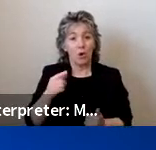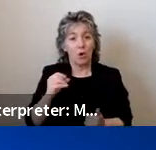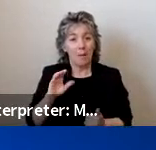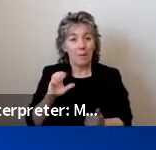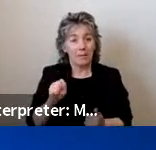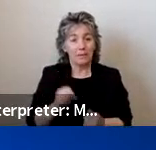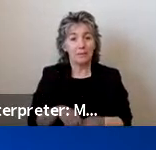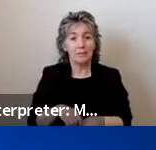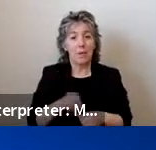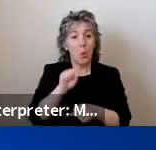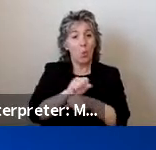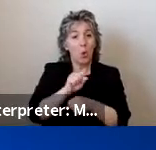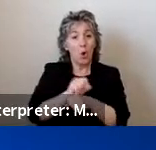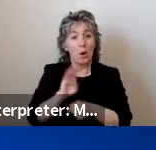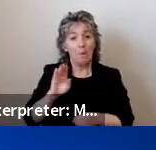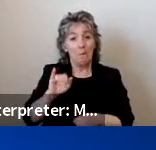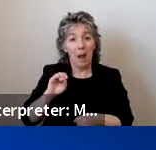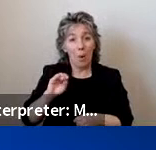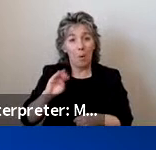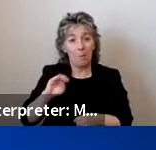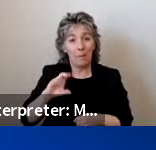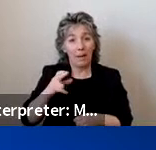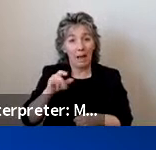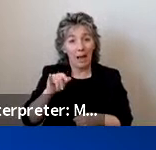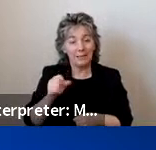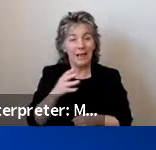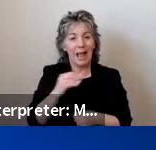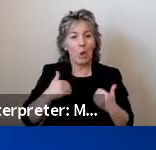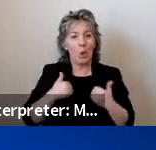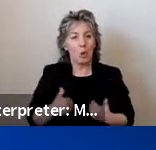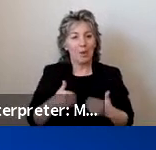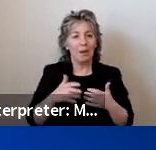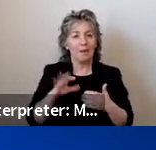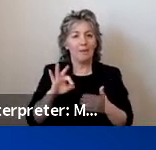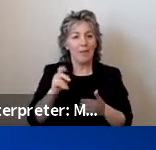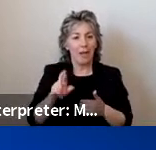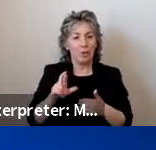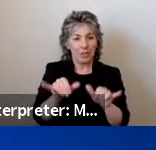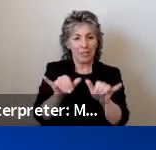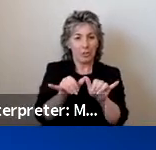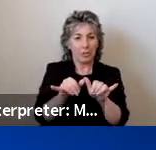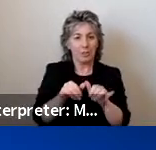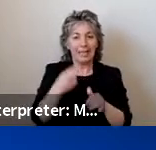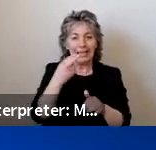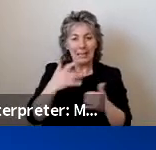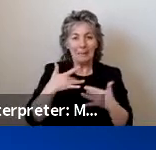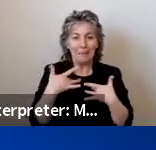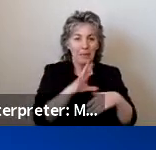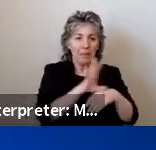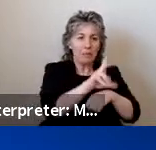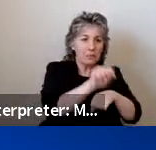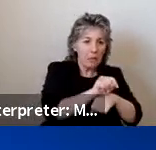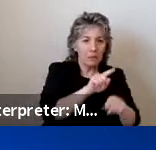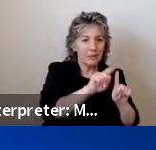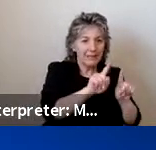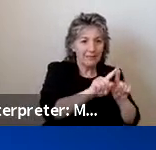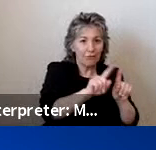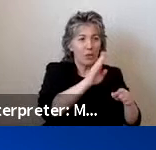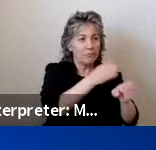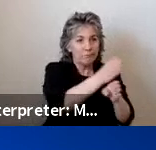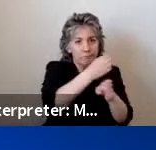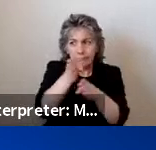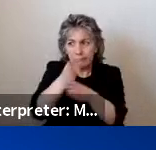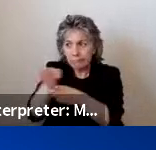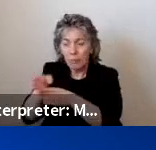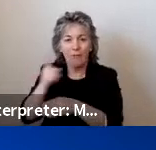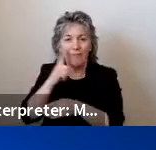biomechanics, and human factors engineering, and regularly consults with industries on projects related to worker safety,